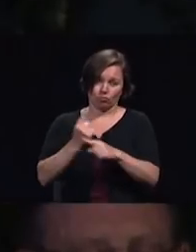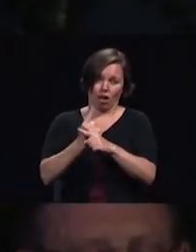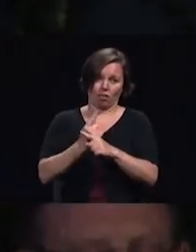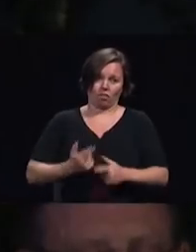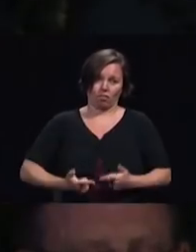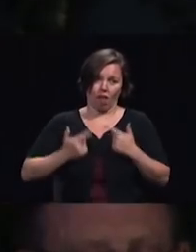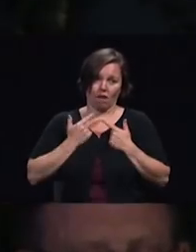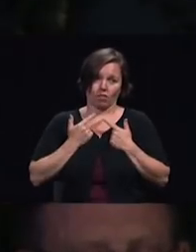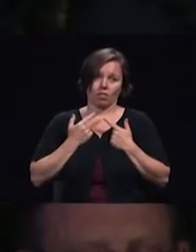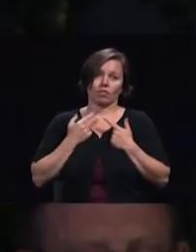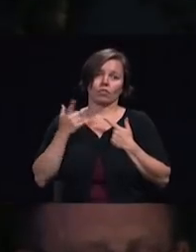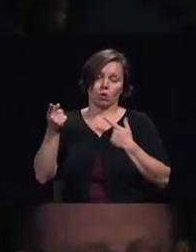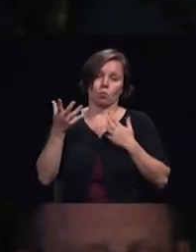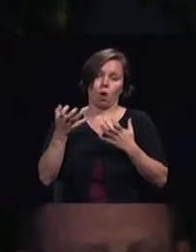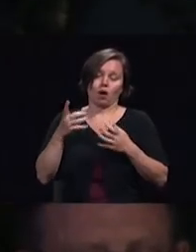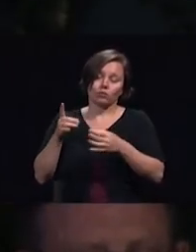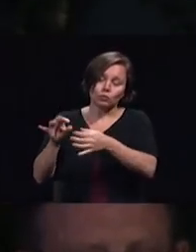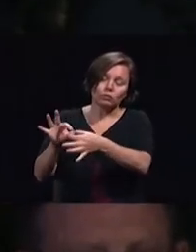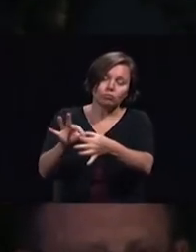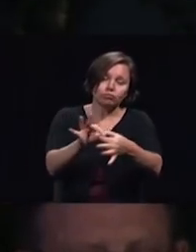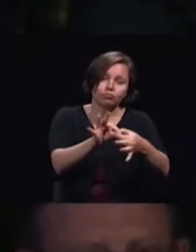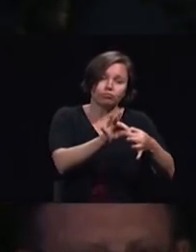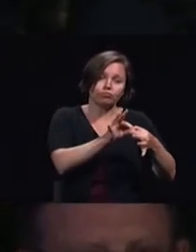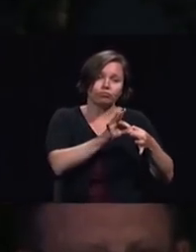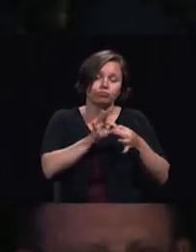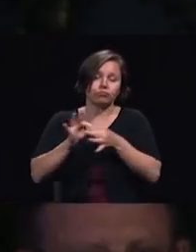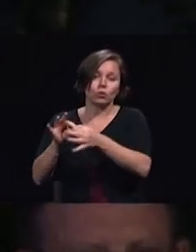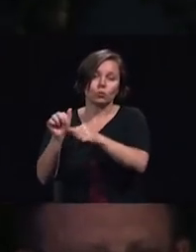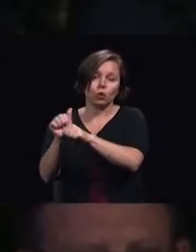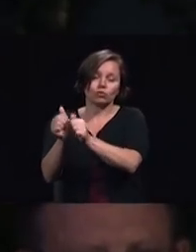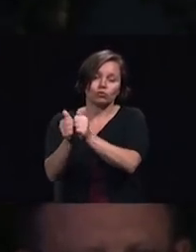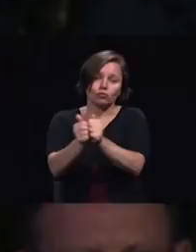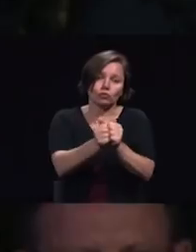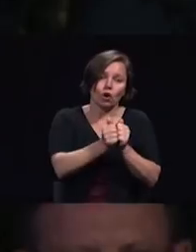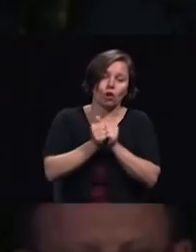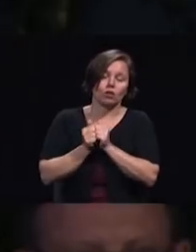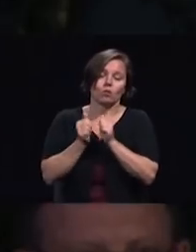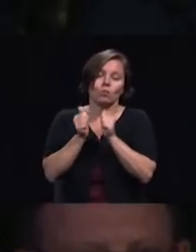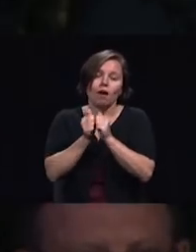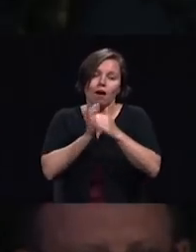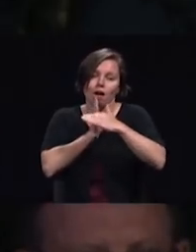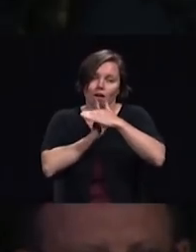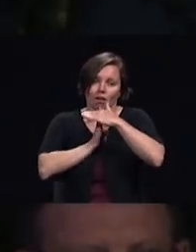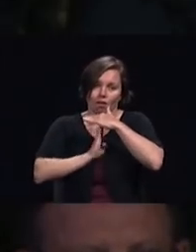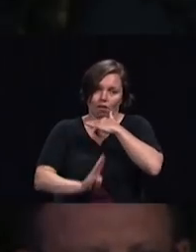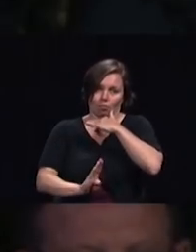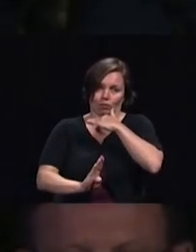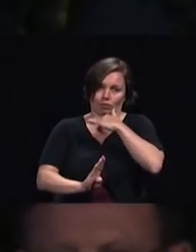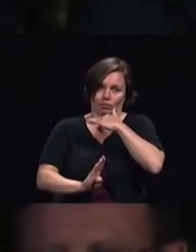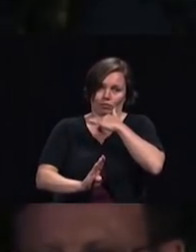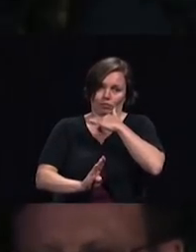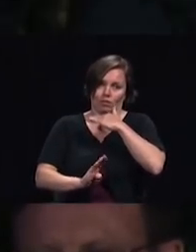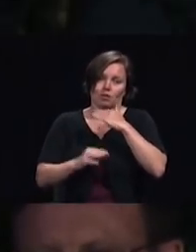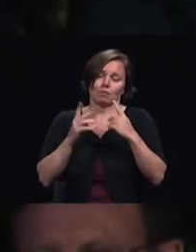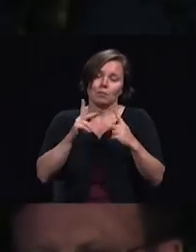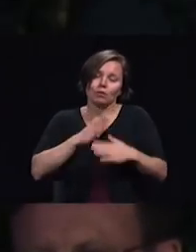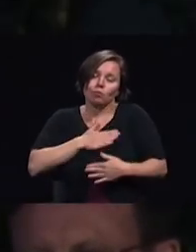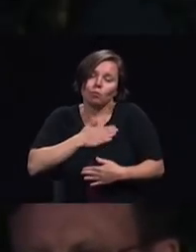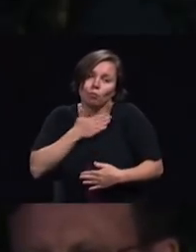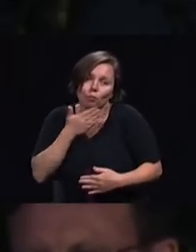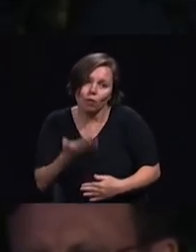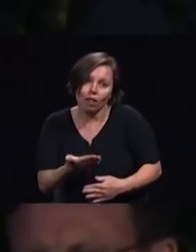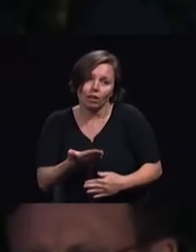united witness with humble hearts and a willing spirit to focus